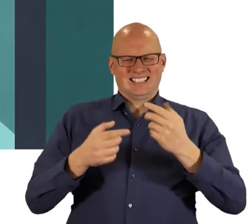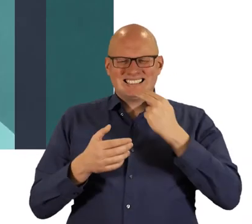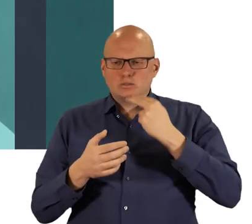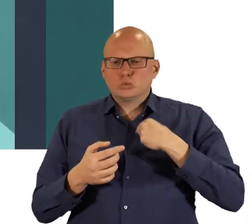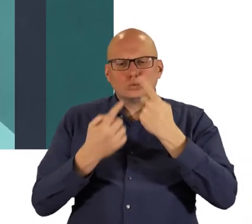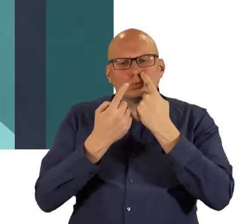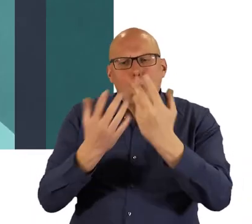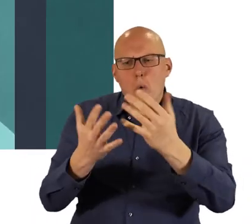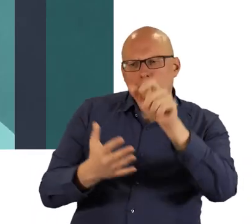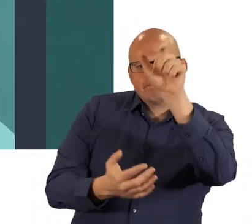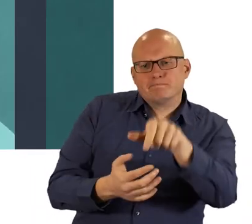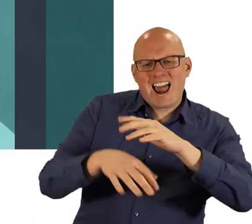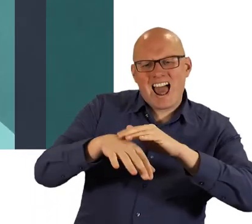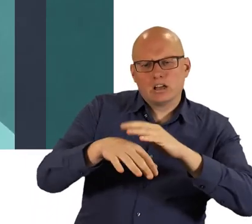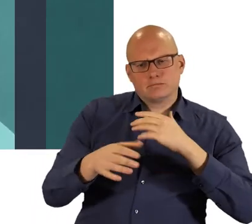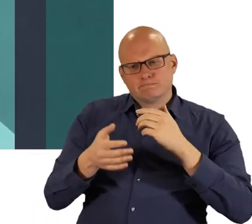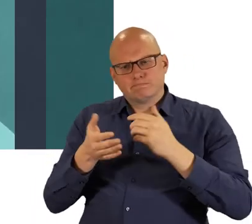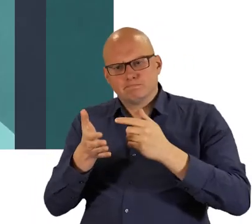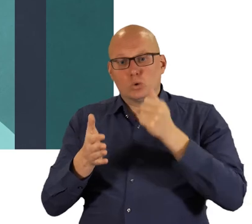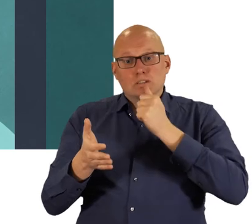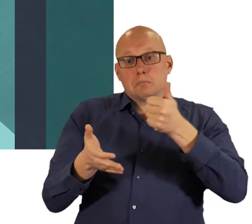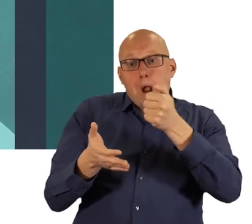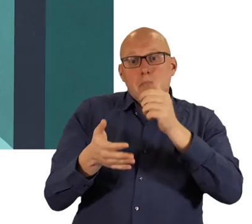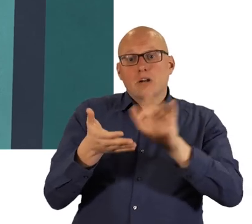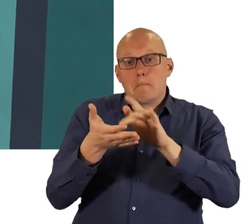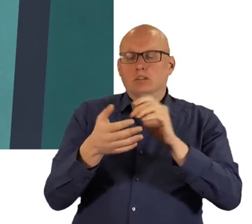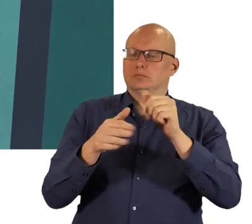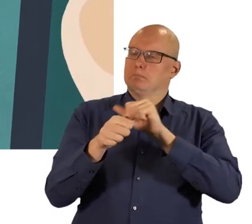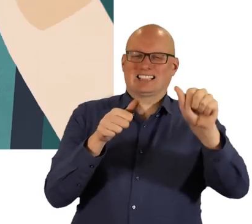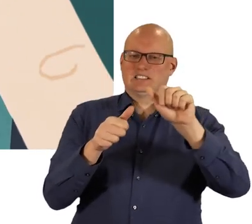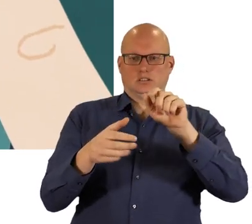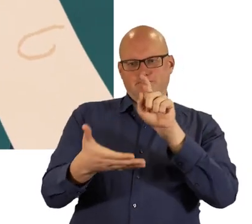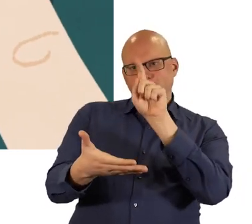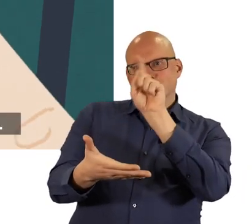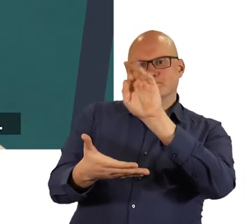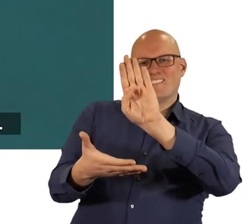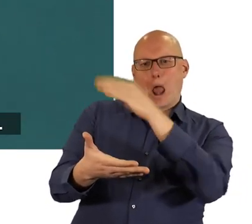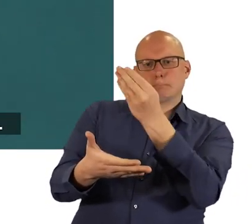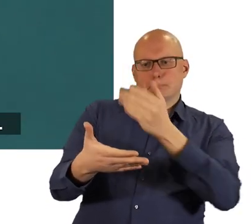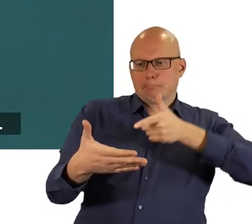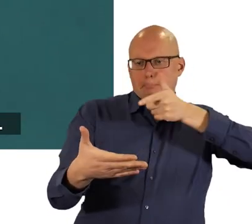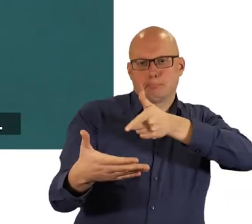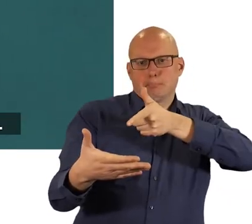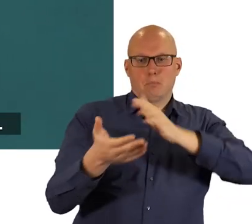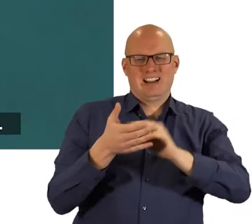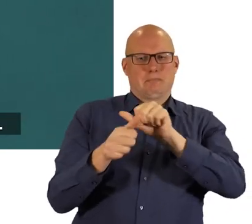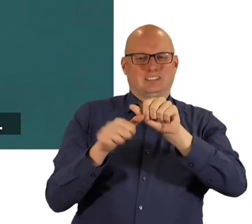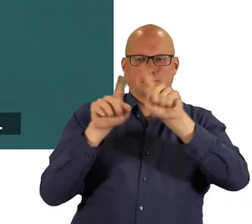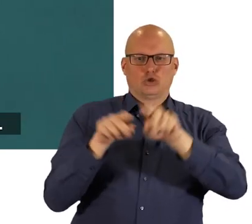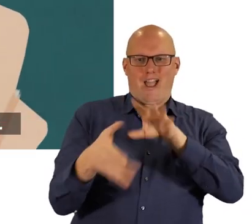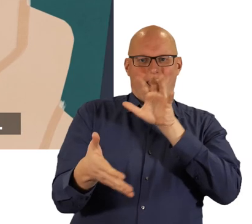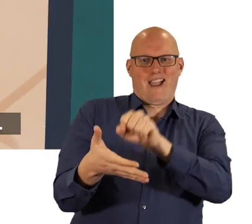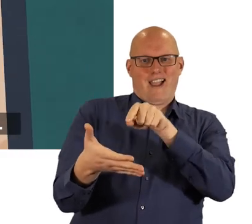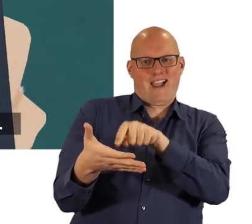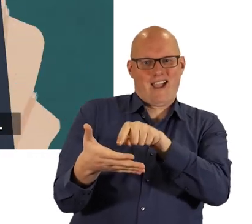if you need to show something to your clinician and you are using a mobile phone or tablet it's best to flip the camera